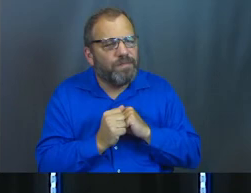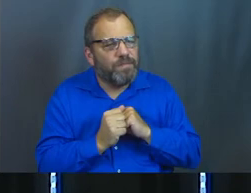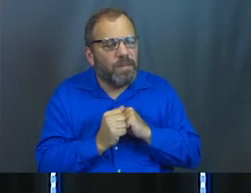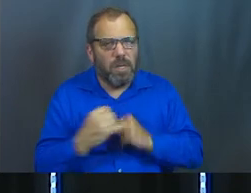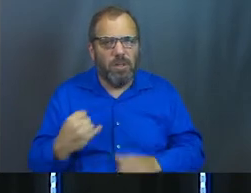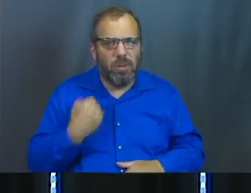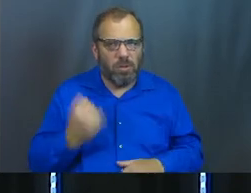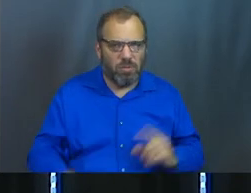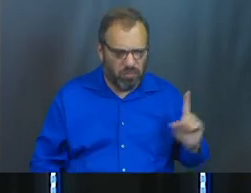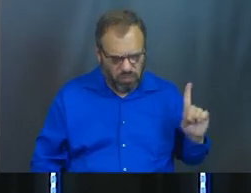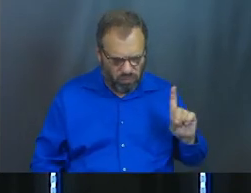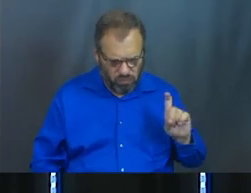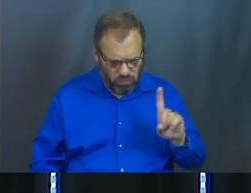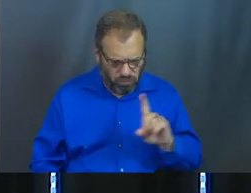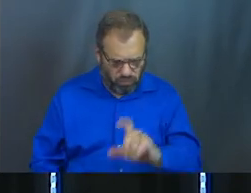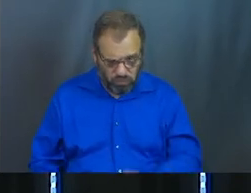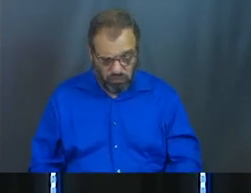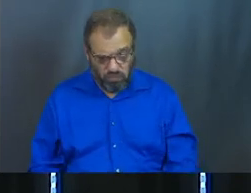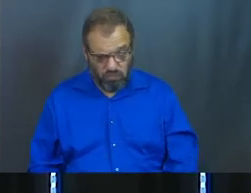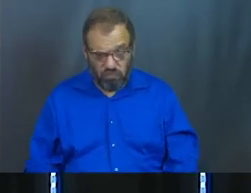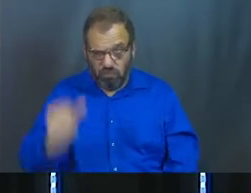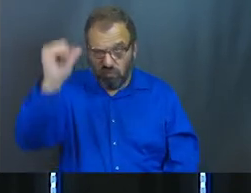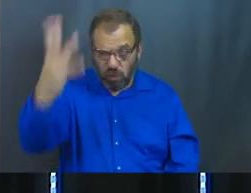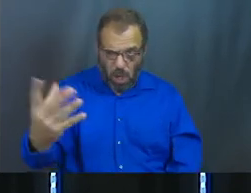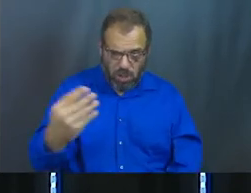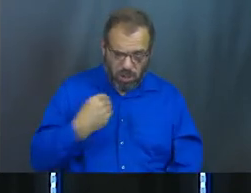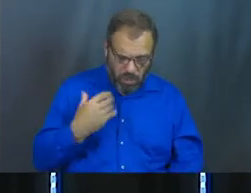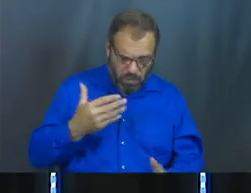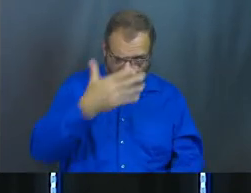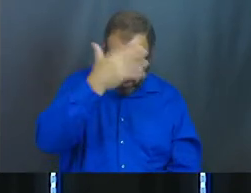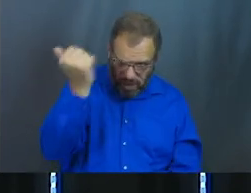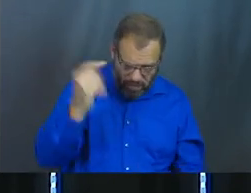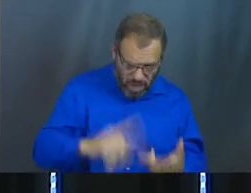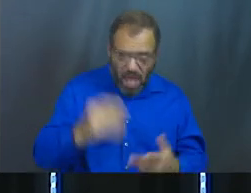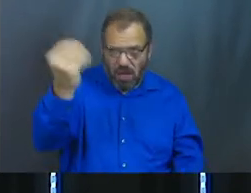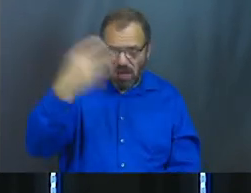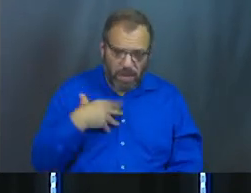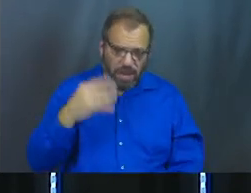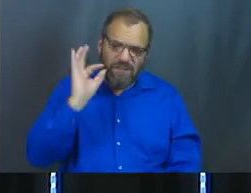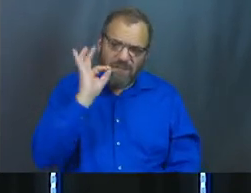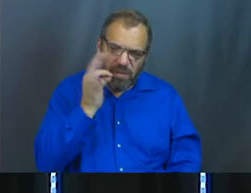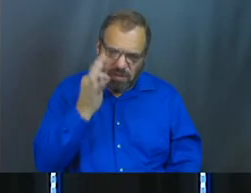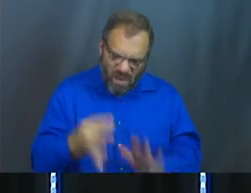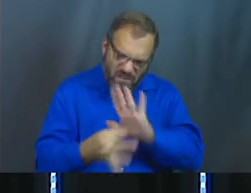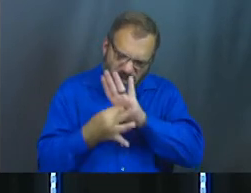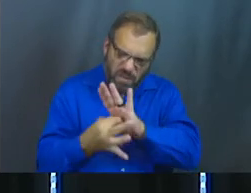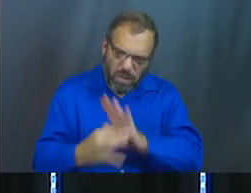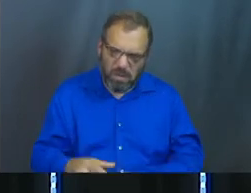And here he comes and he says, God has given me forgetfulness and he has given me fruitfulness.